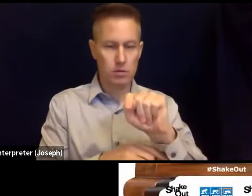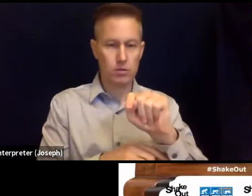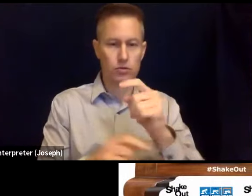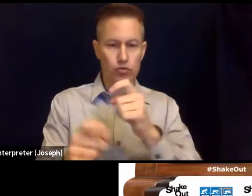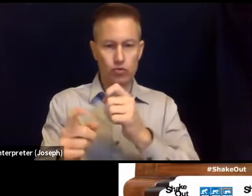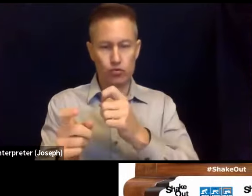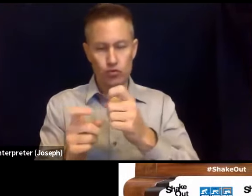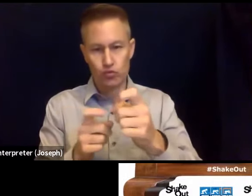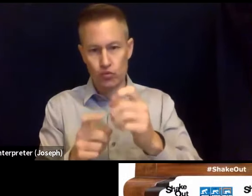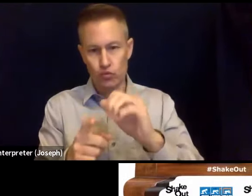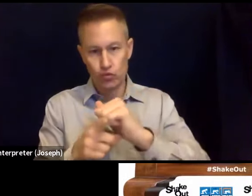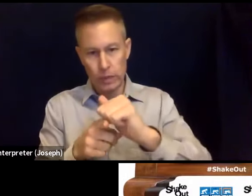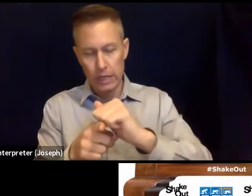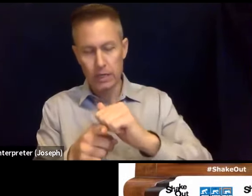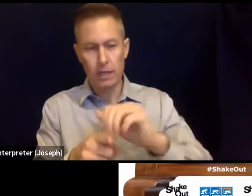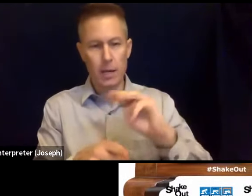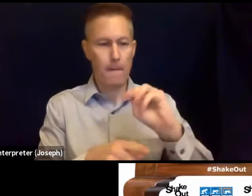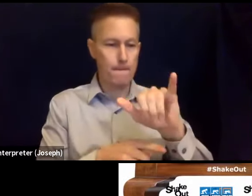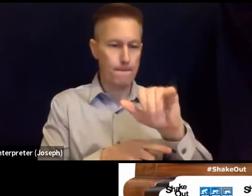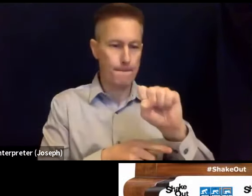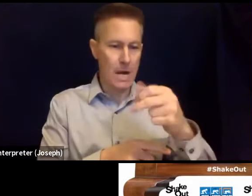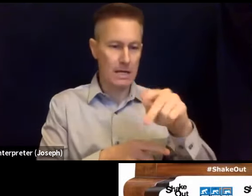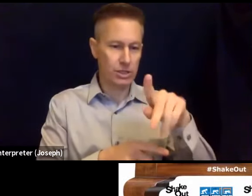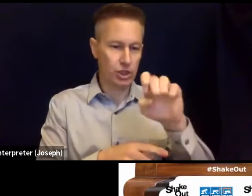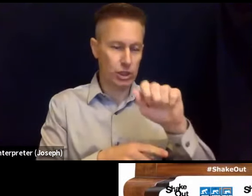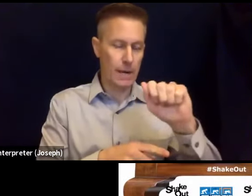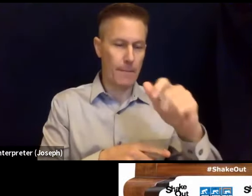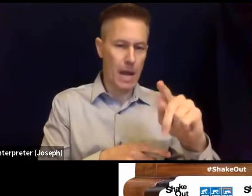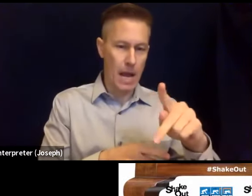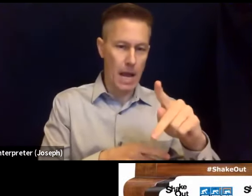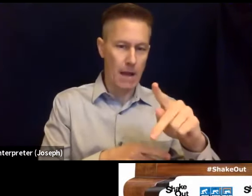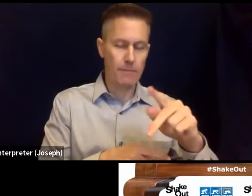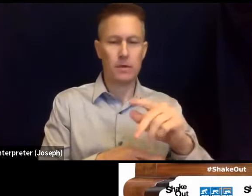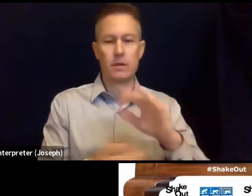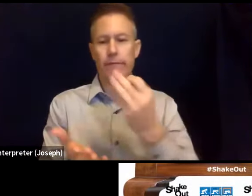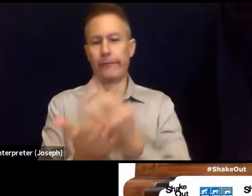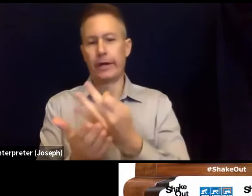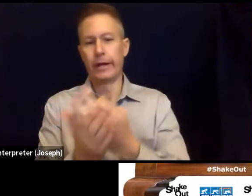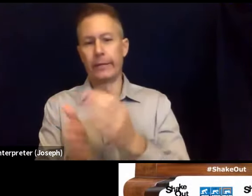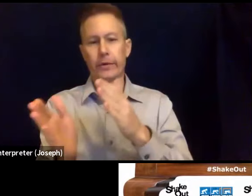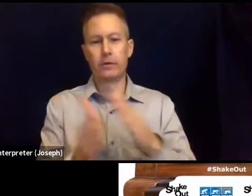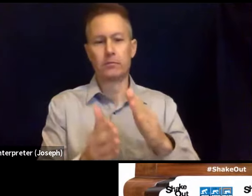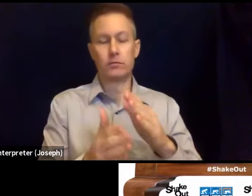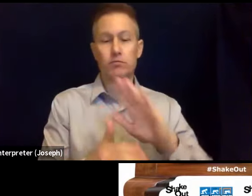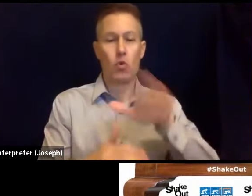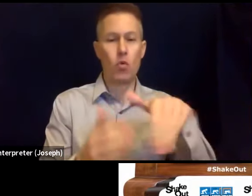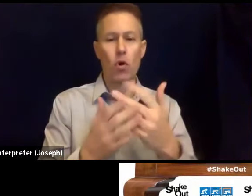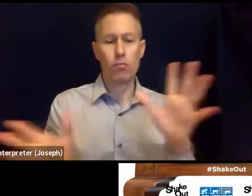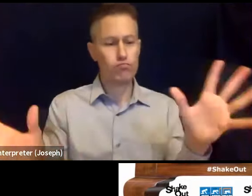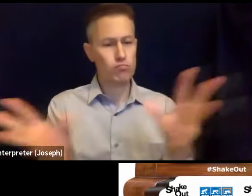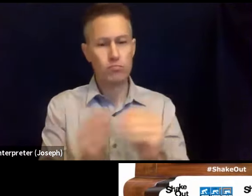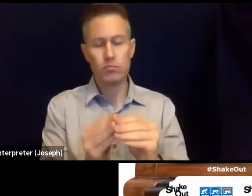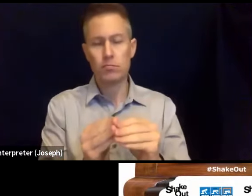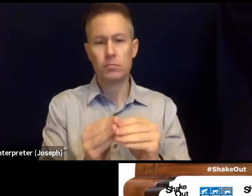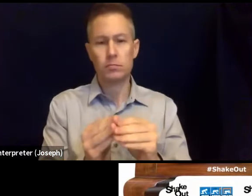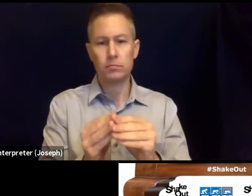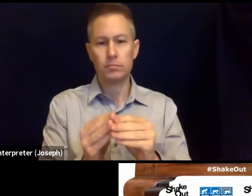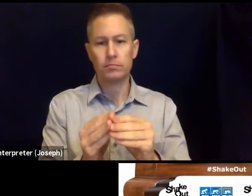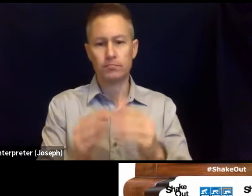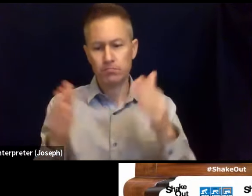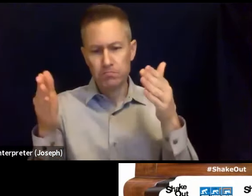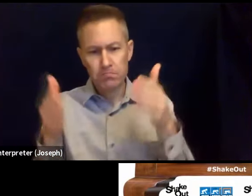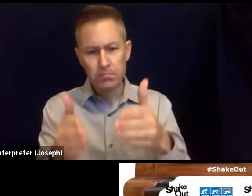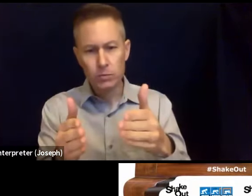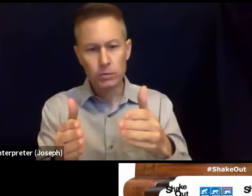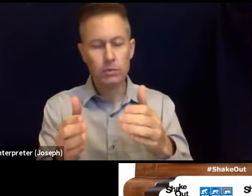of the financial preparedness, all our things that if we pay attention to and do, we're not